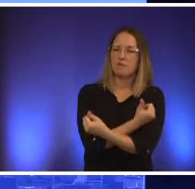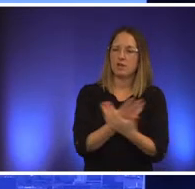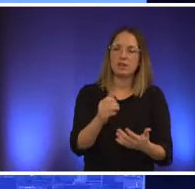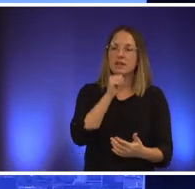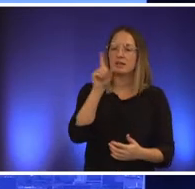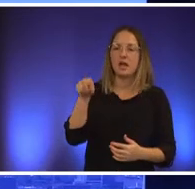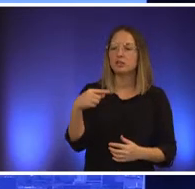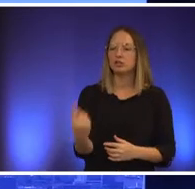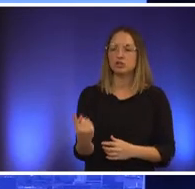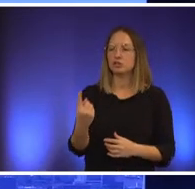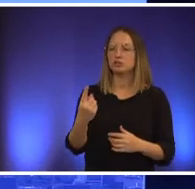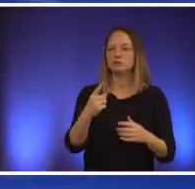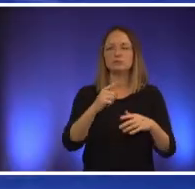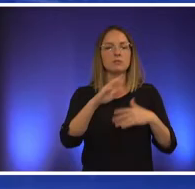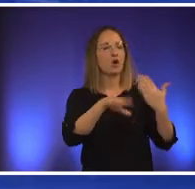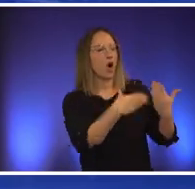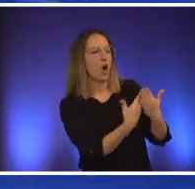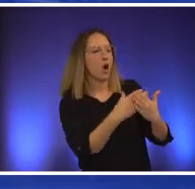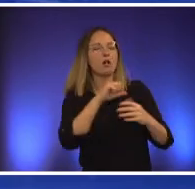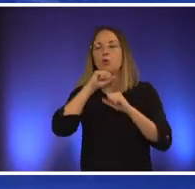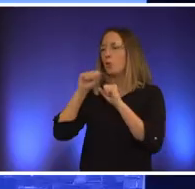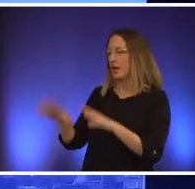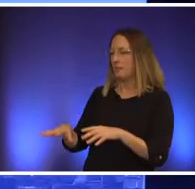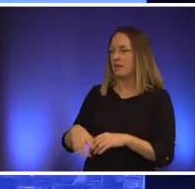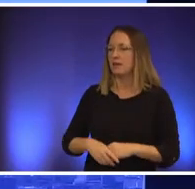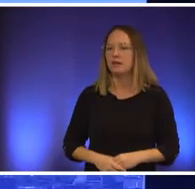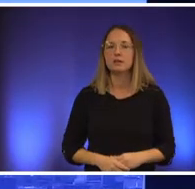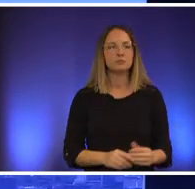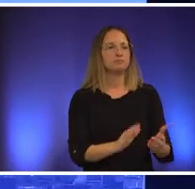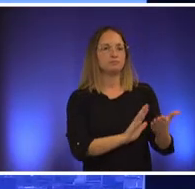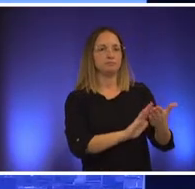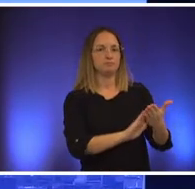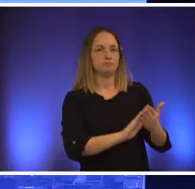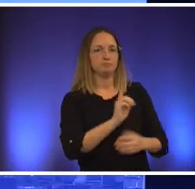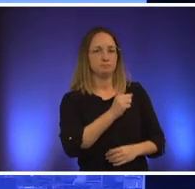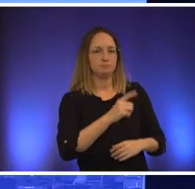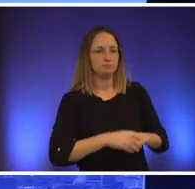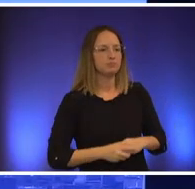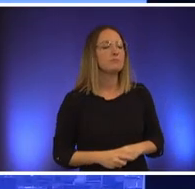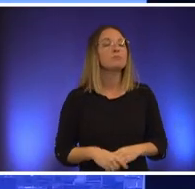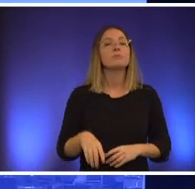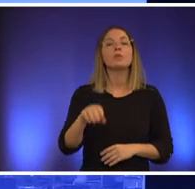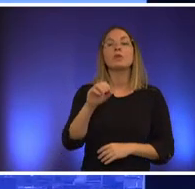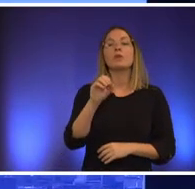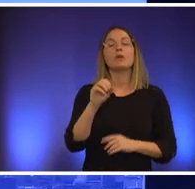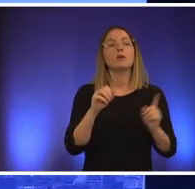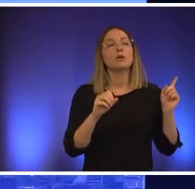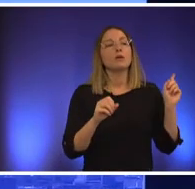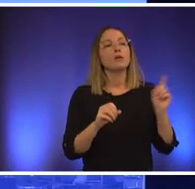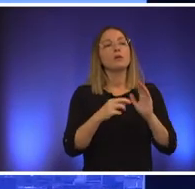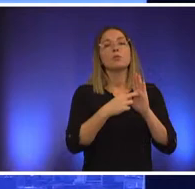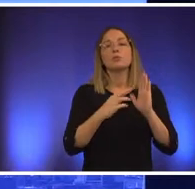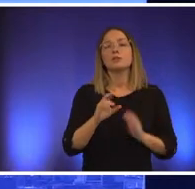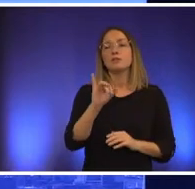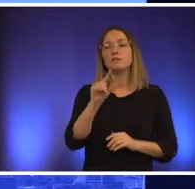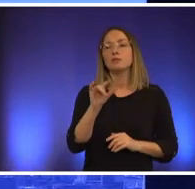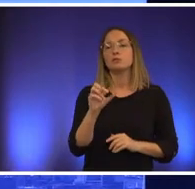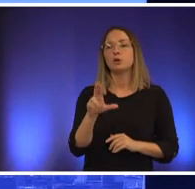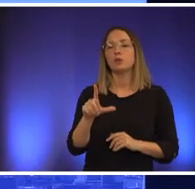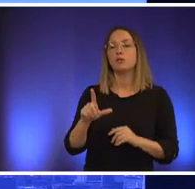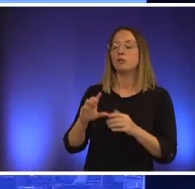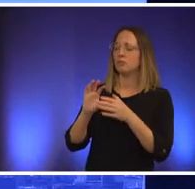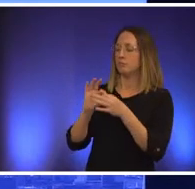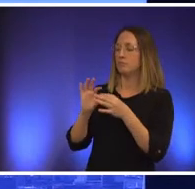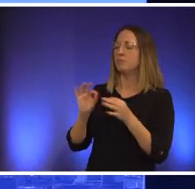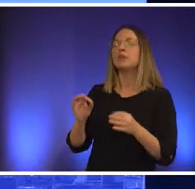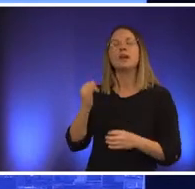all or nothing answer if we've learned anything from other american cities who are dealing with this crisis as well it is that we cannot get behind the issue